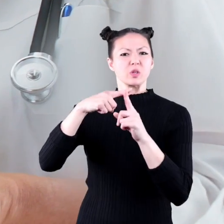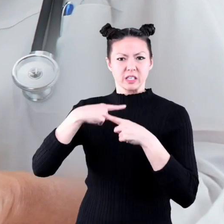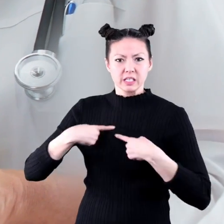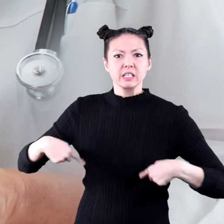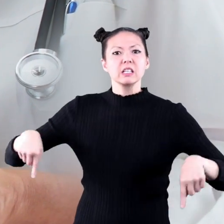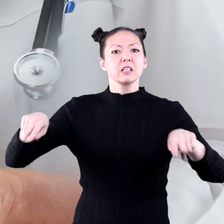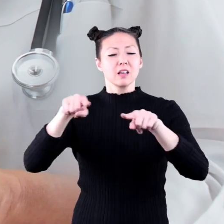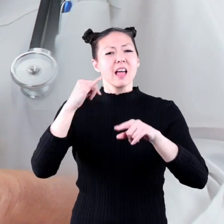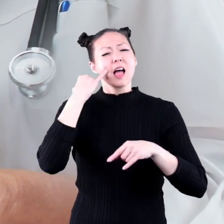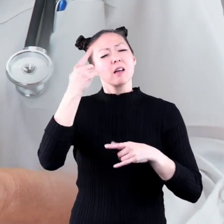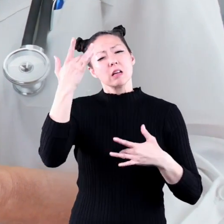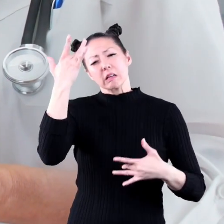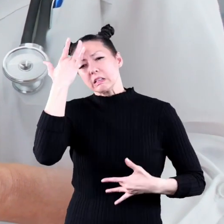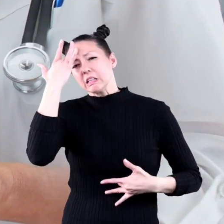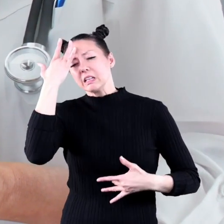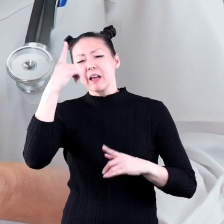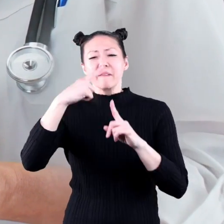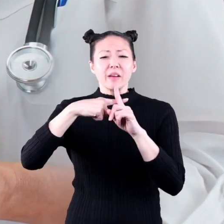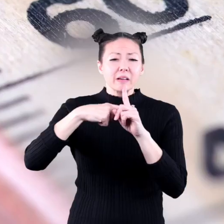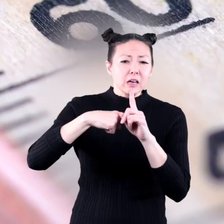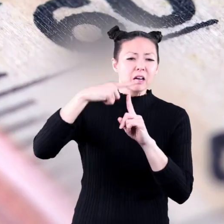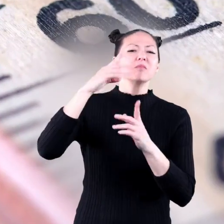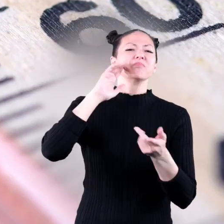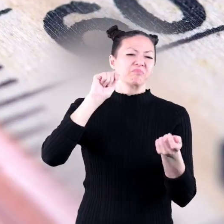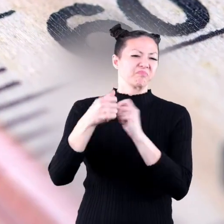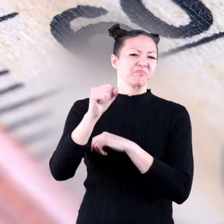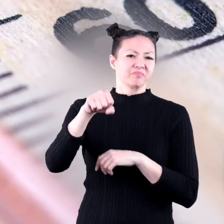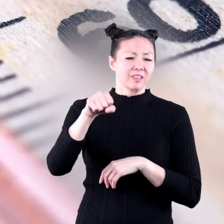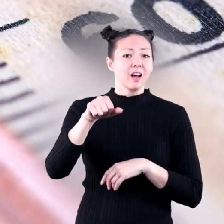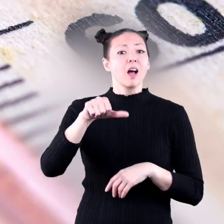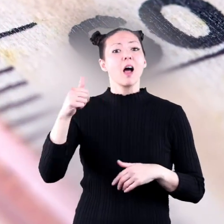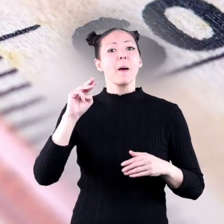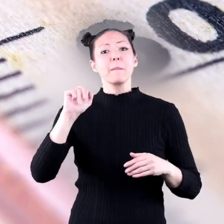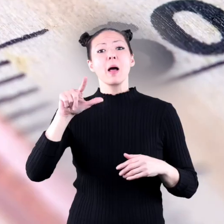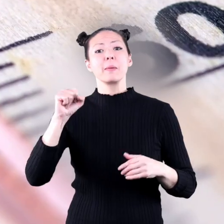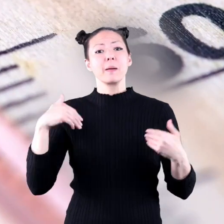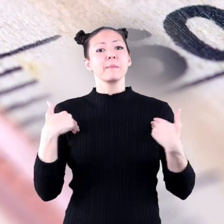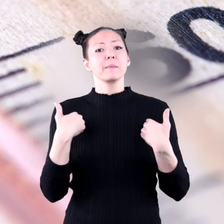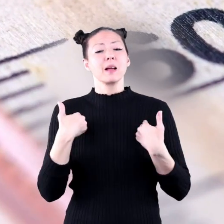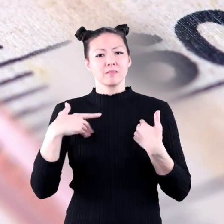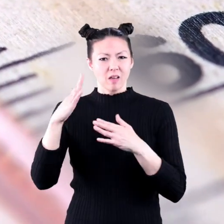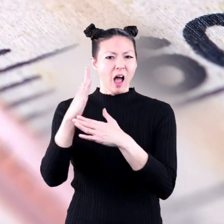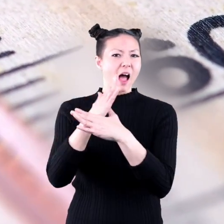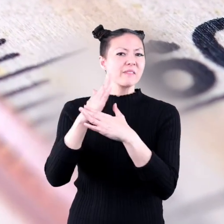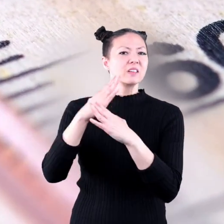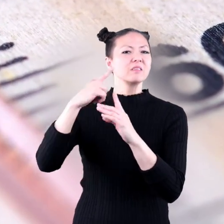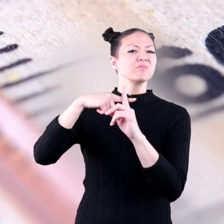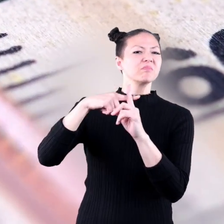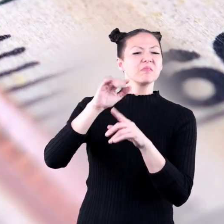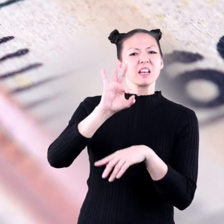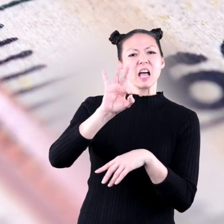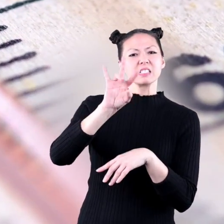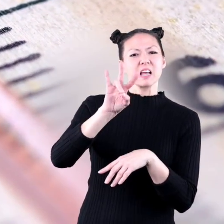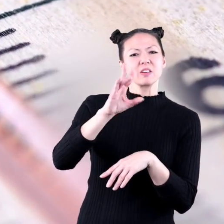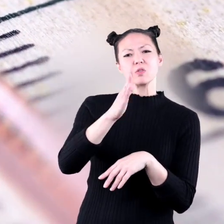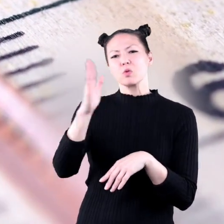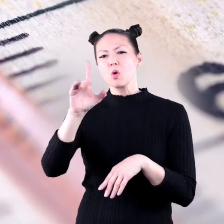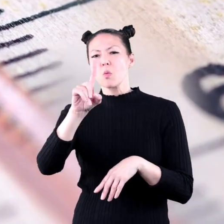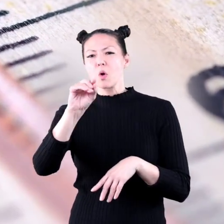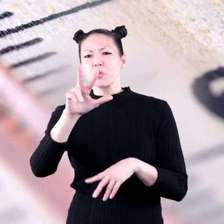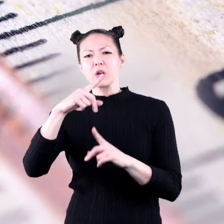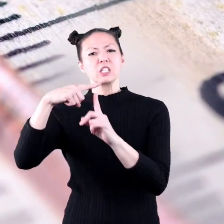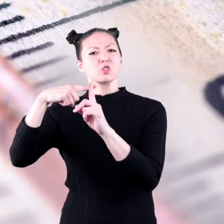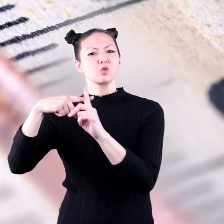unless you're sick and have a fever other mammals body temperatures average between 97 and